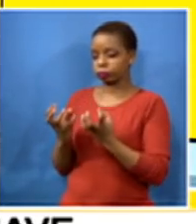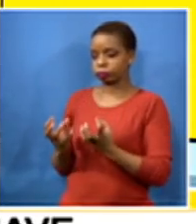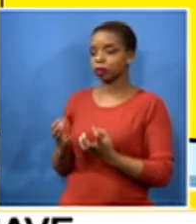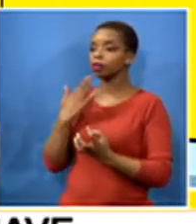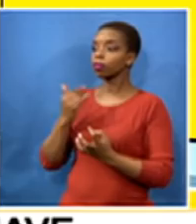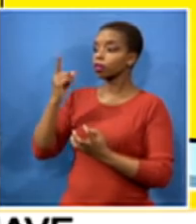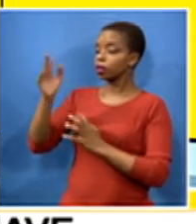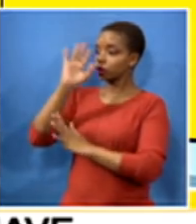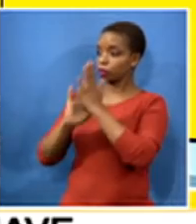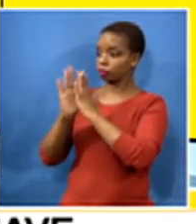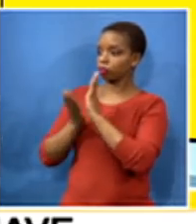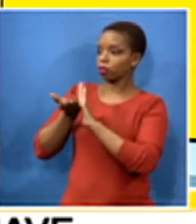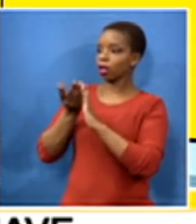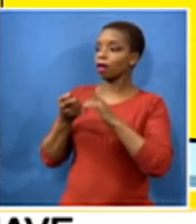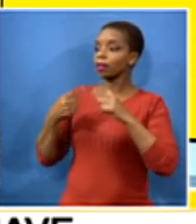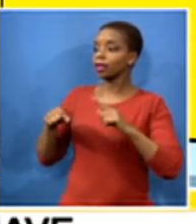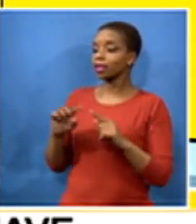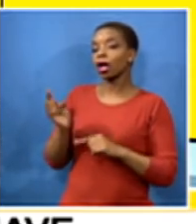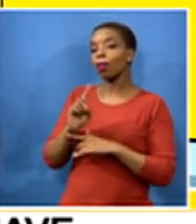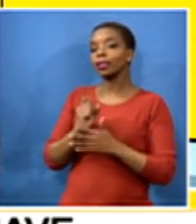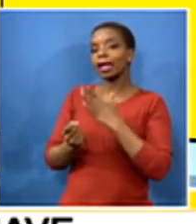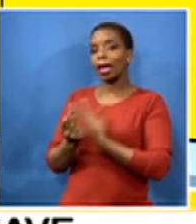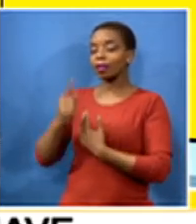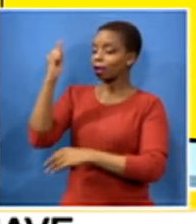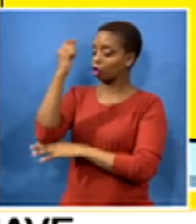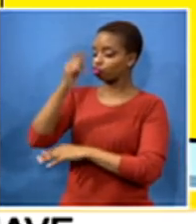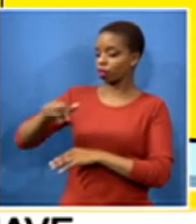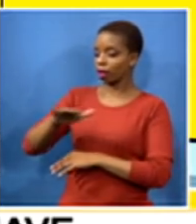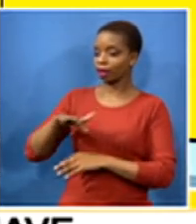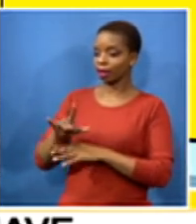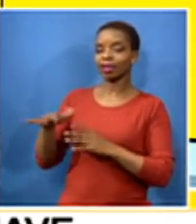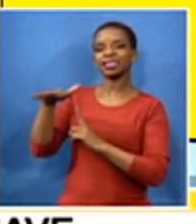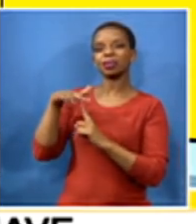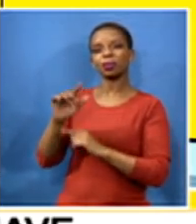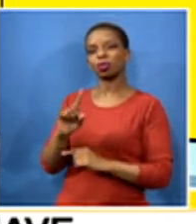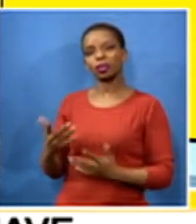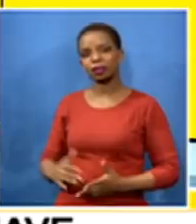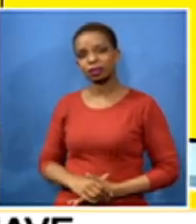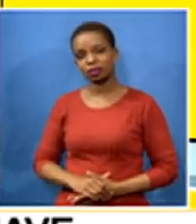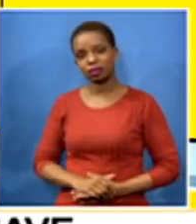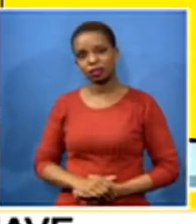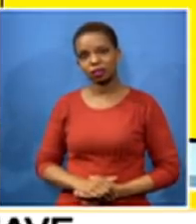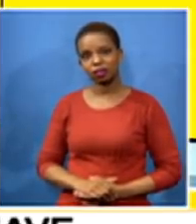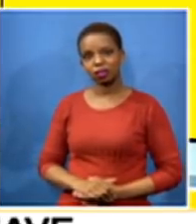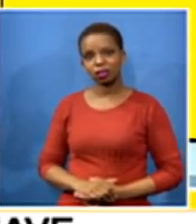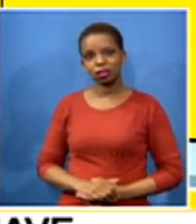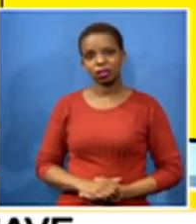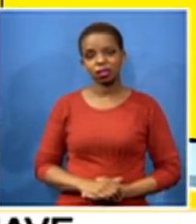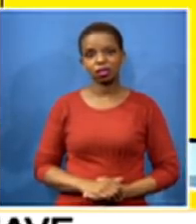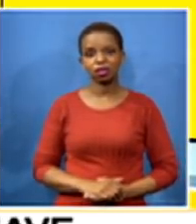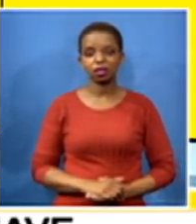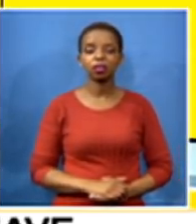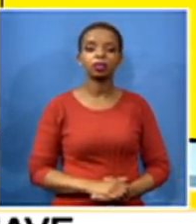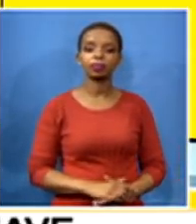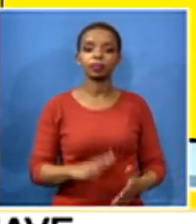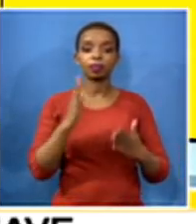on what is happening in the rural areas in particular what's the situation there um thanks